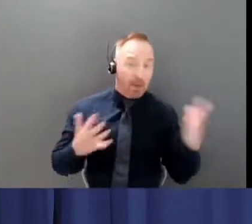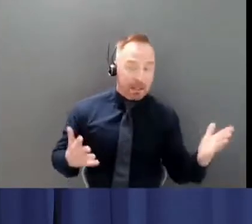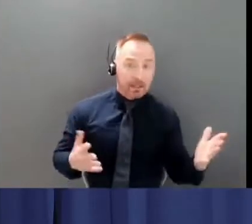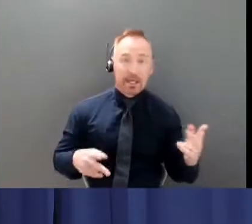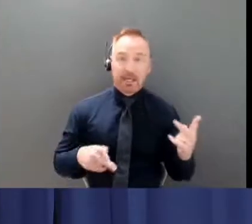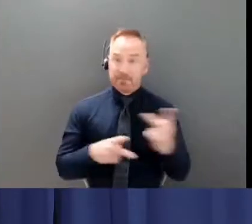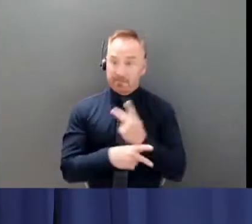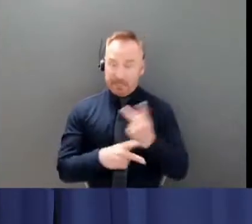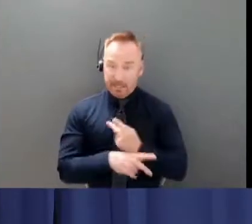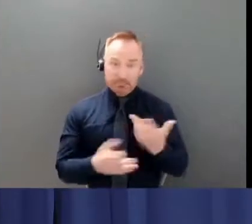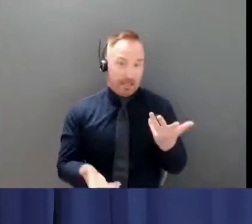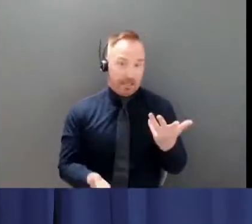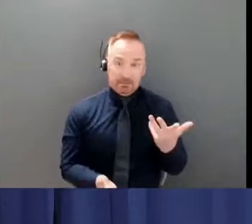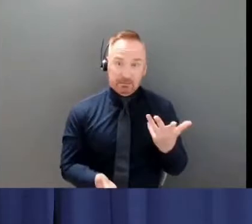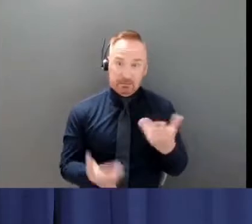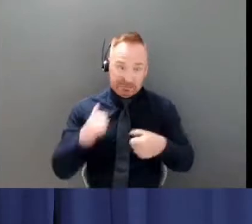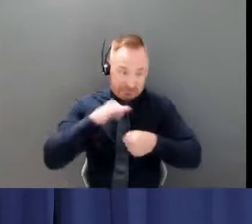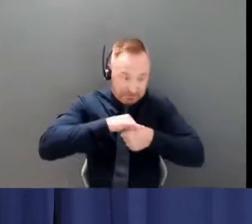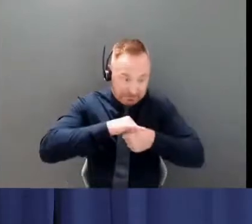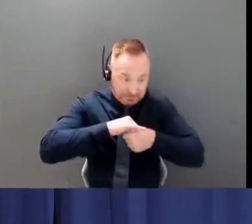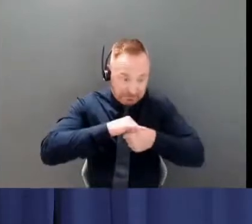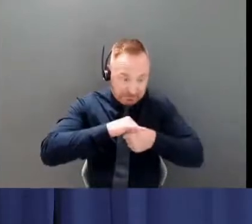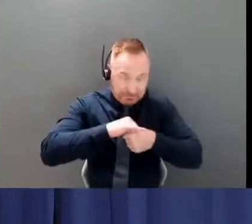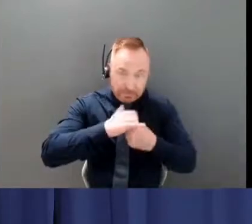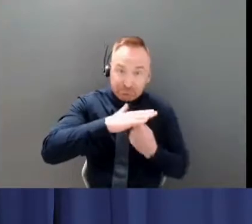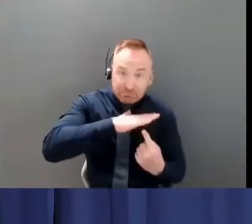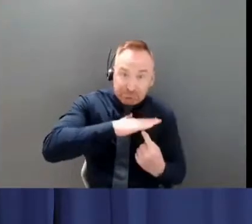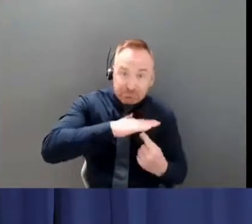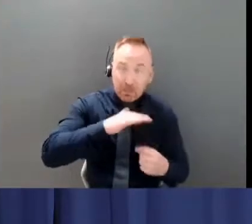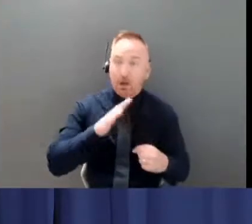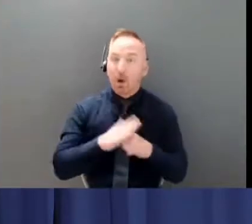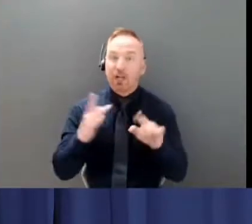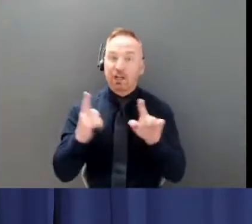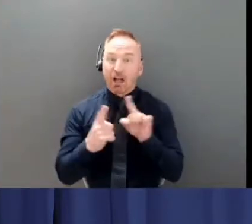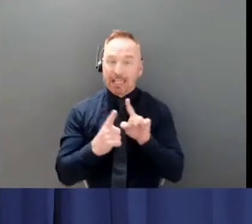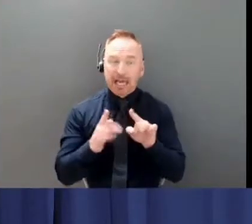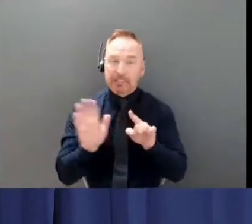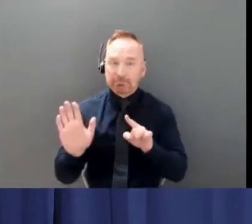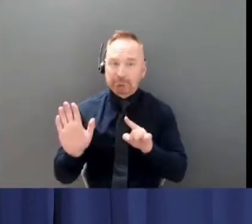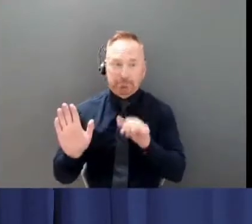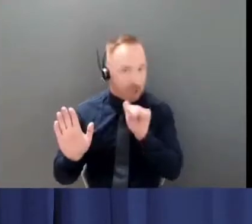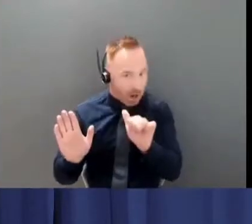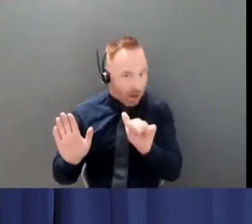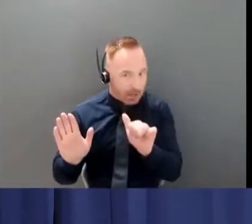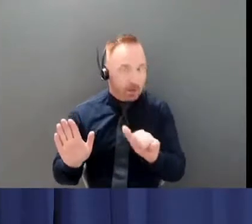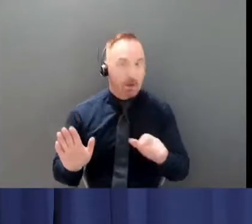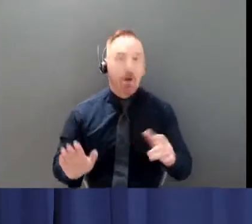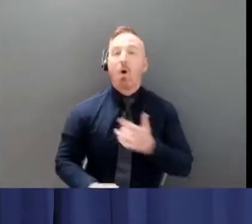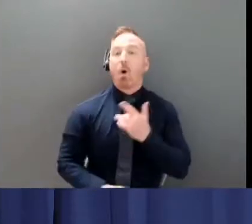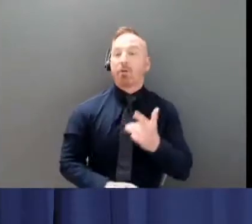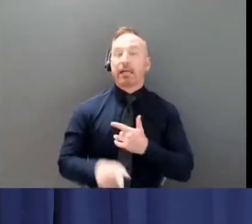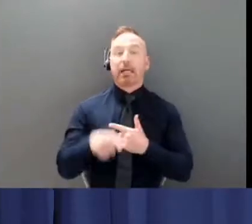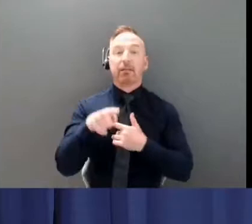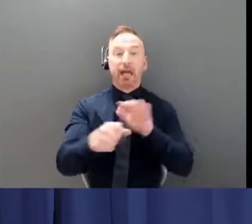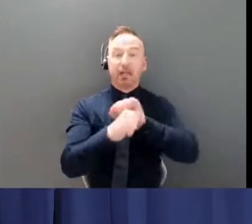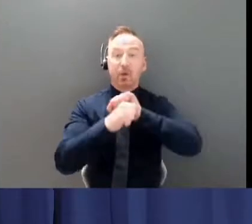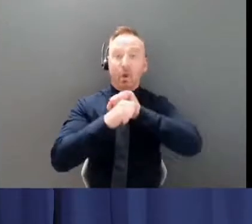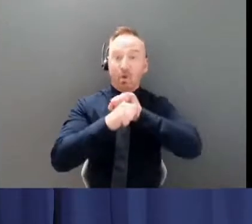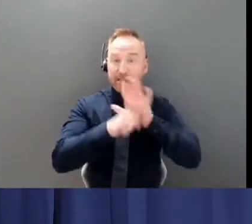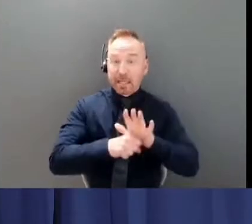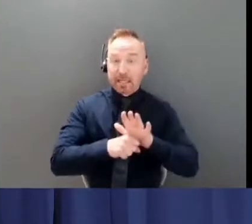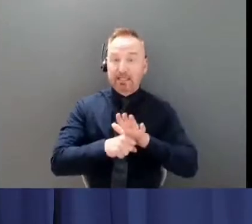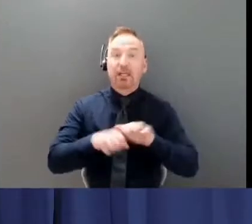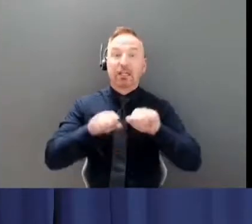a while and limit contacts, or to let it go and bear the burden of widespread COVID activity for weeks or